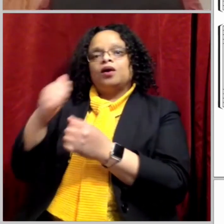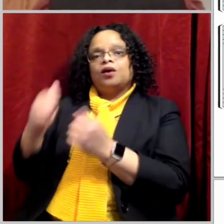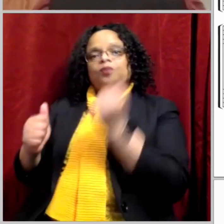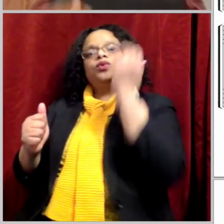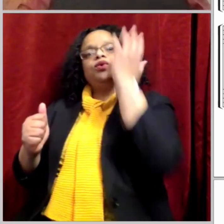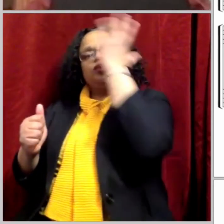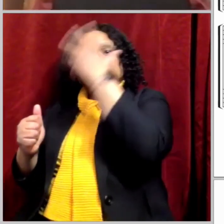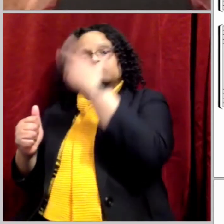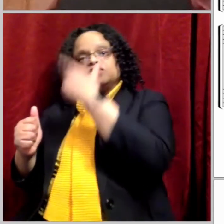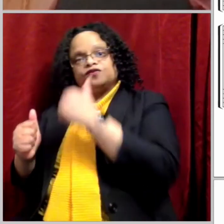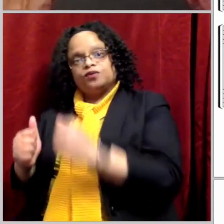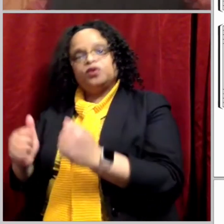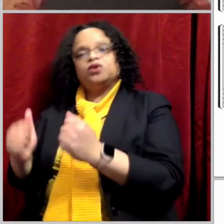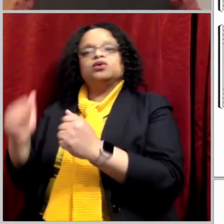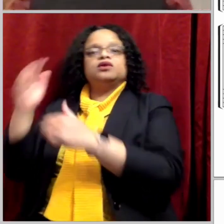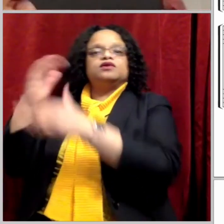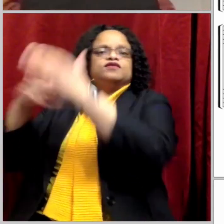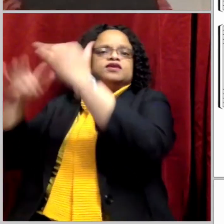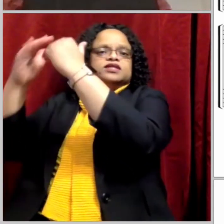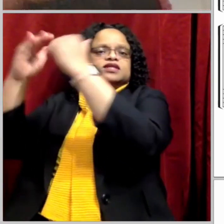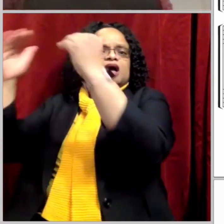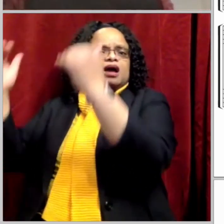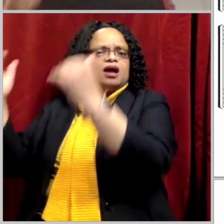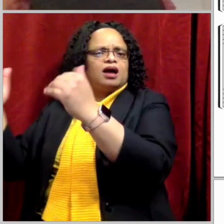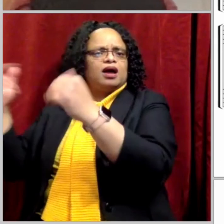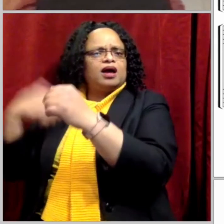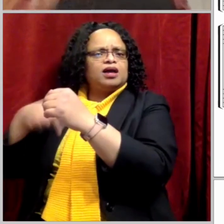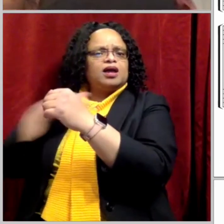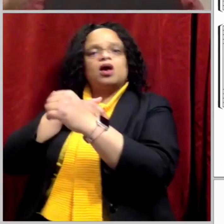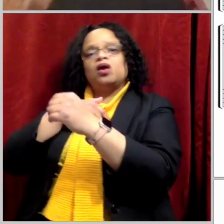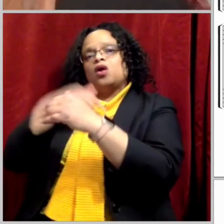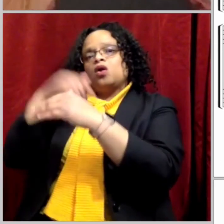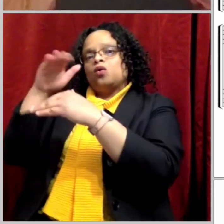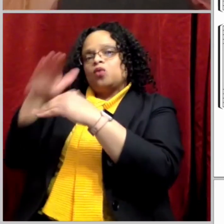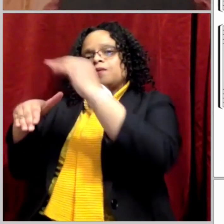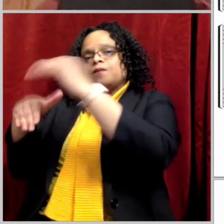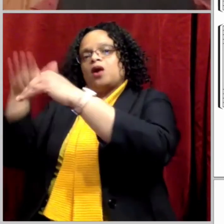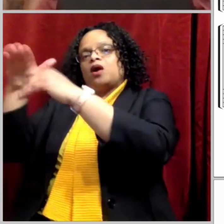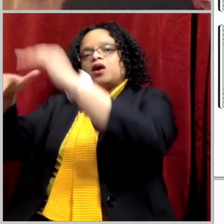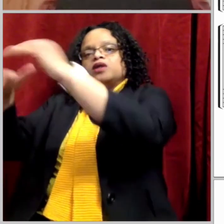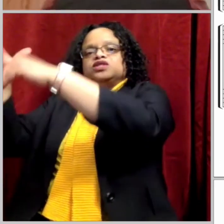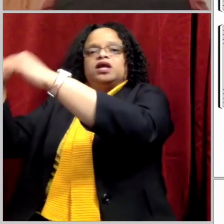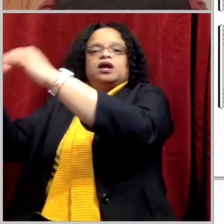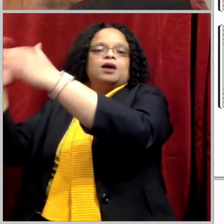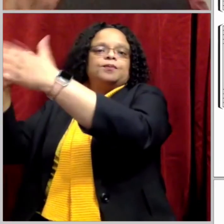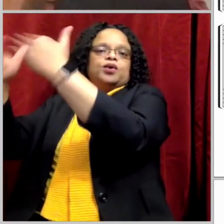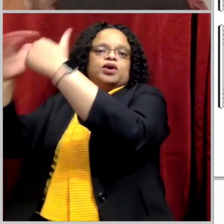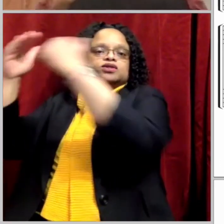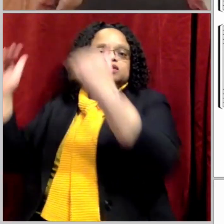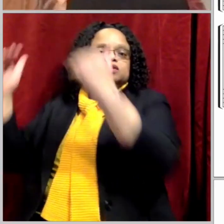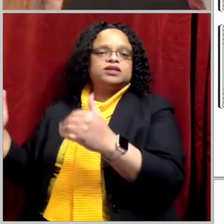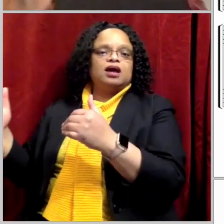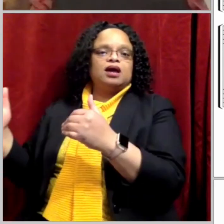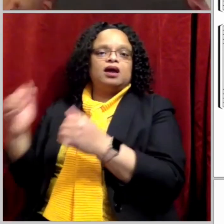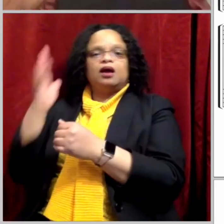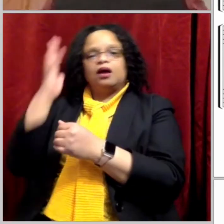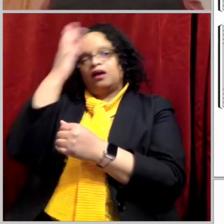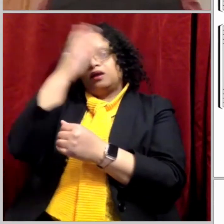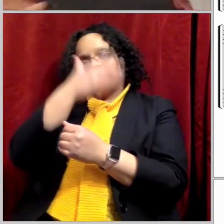Beautiful, beautiful Zion We're marching upward to